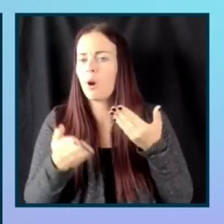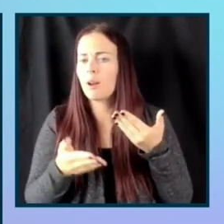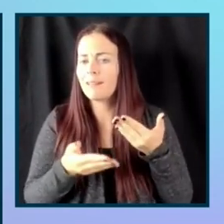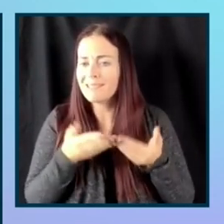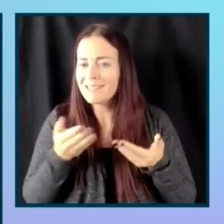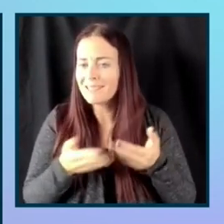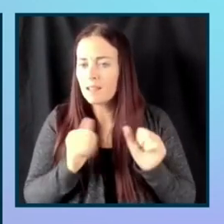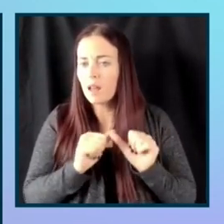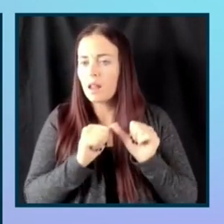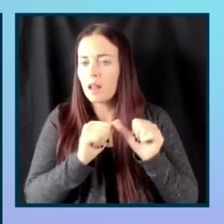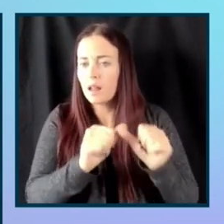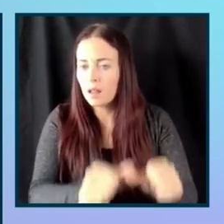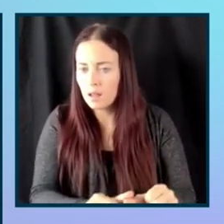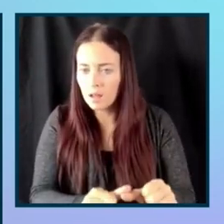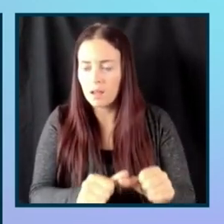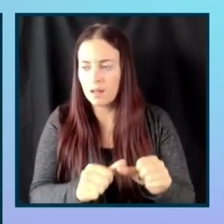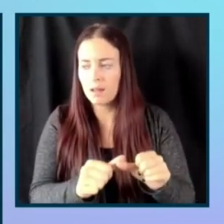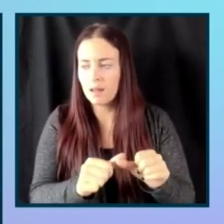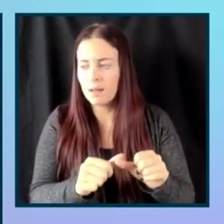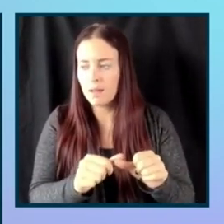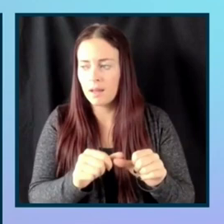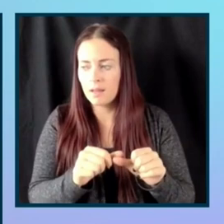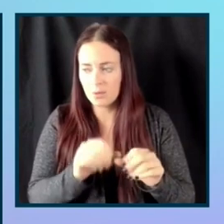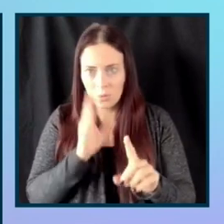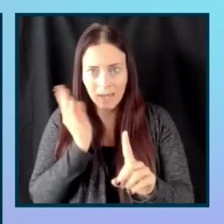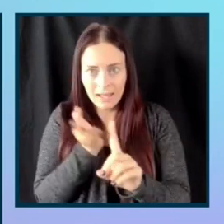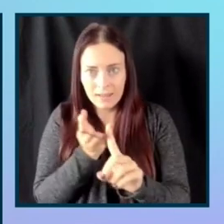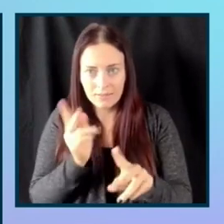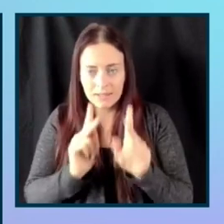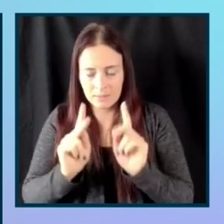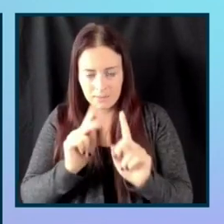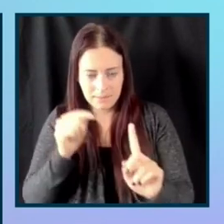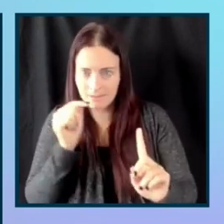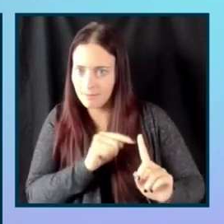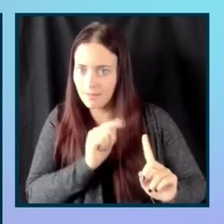this is something that we really need to do. This is the right thing to do.